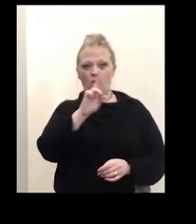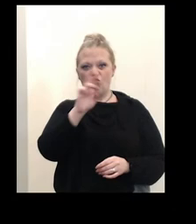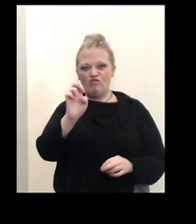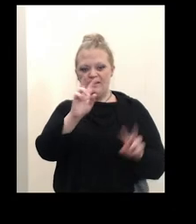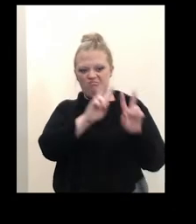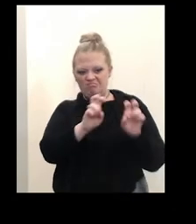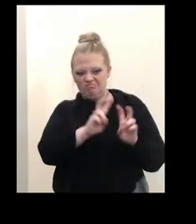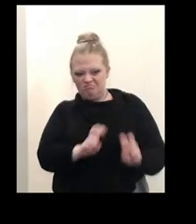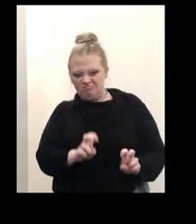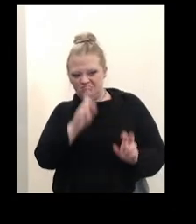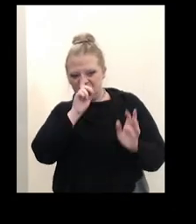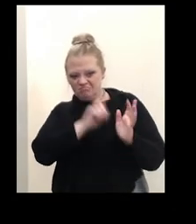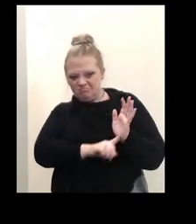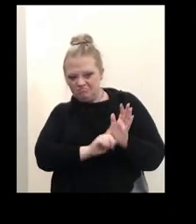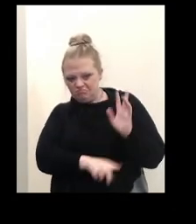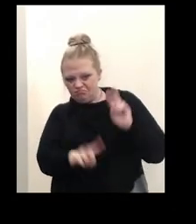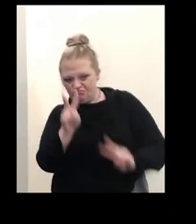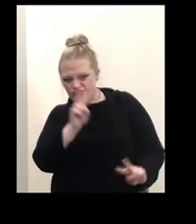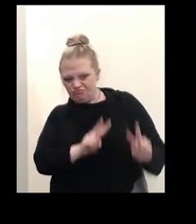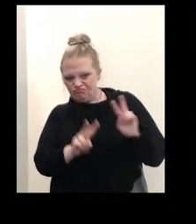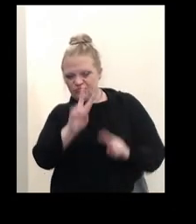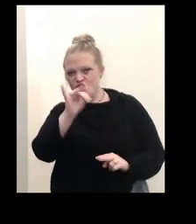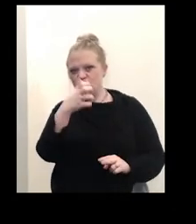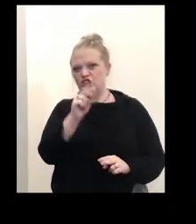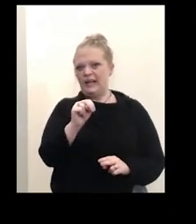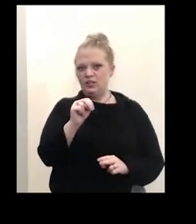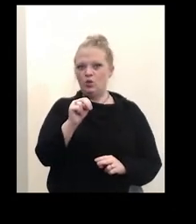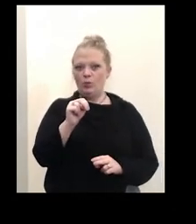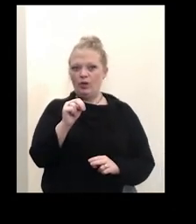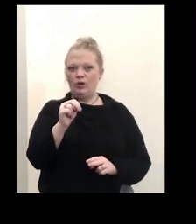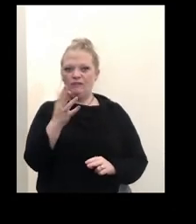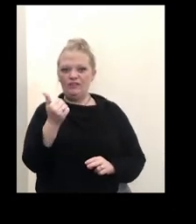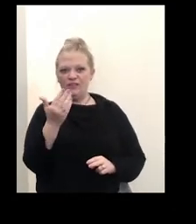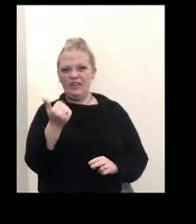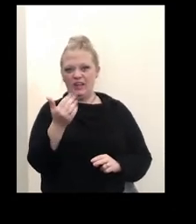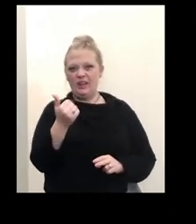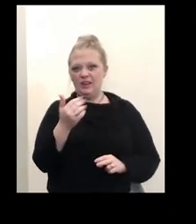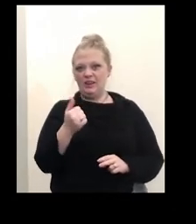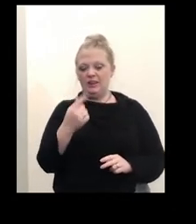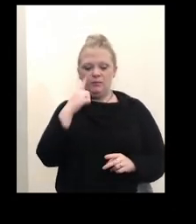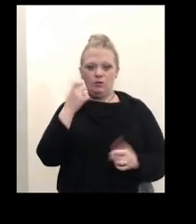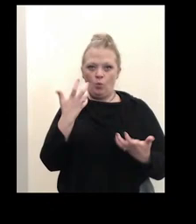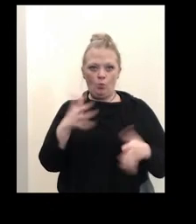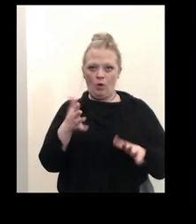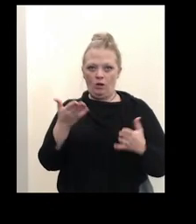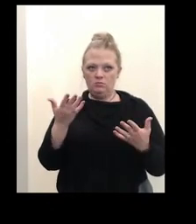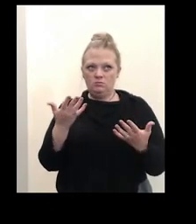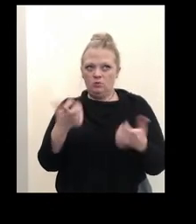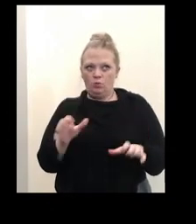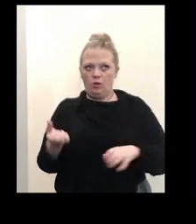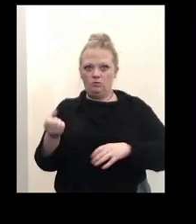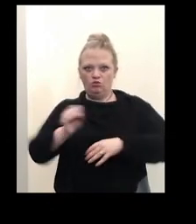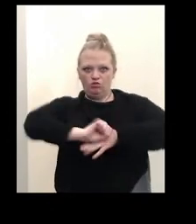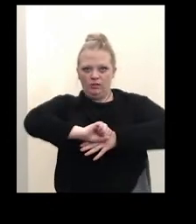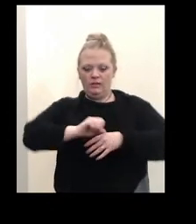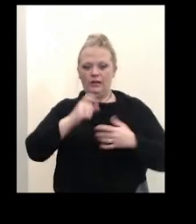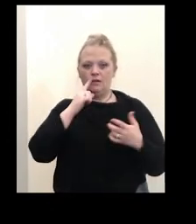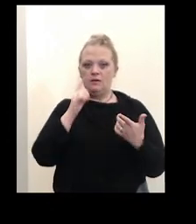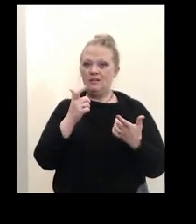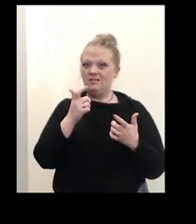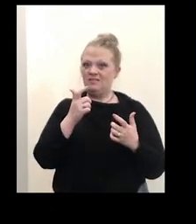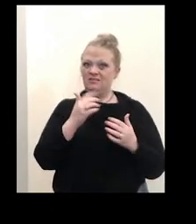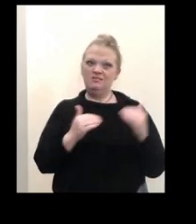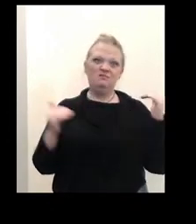15th to prevent further shutdowns. This is a little bit greater mask requirement than we had